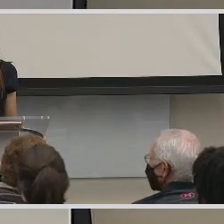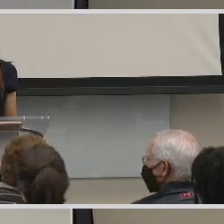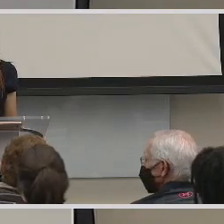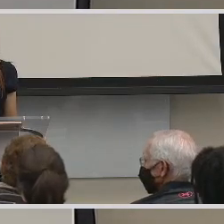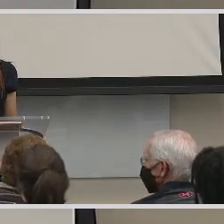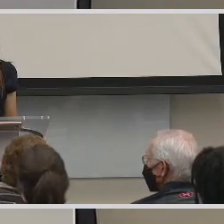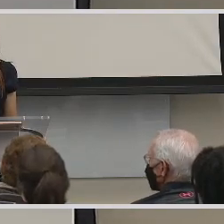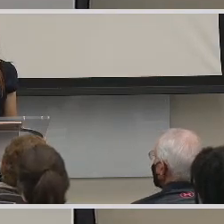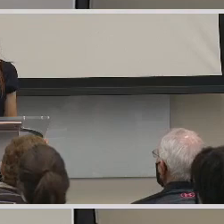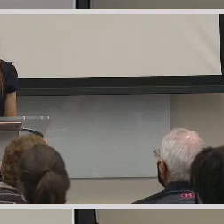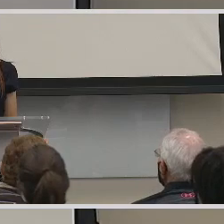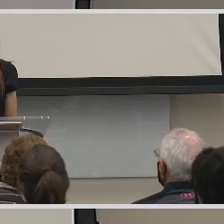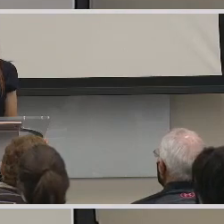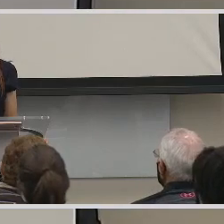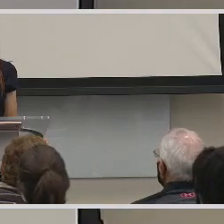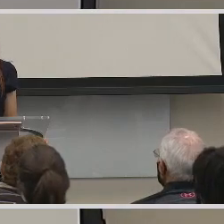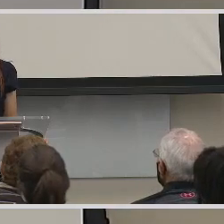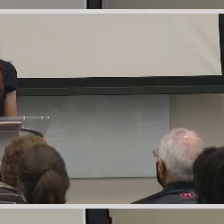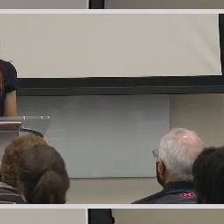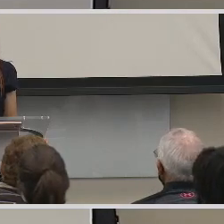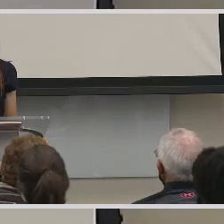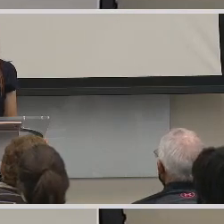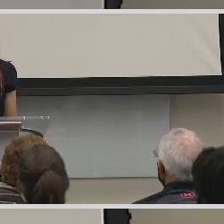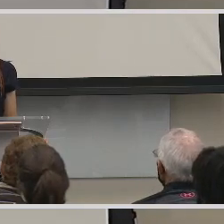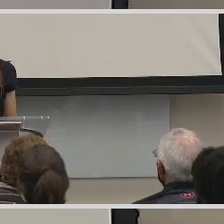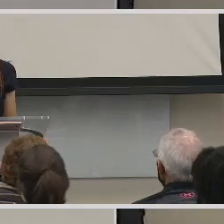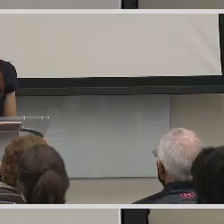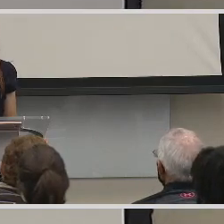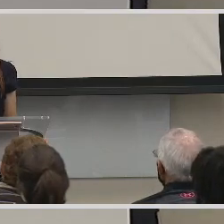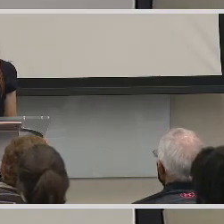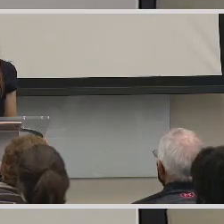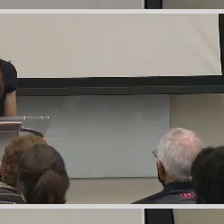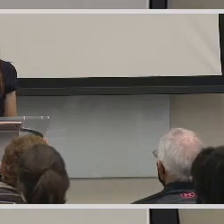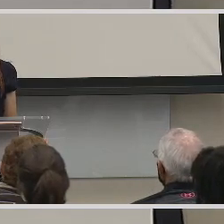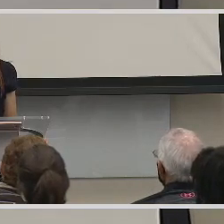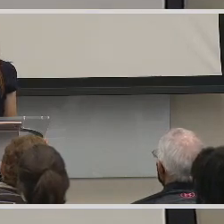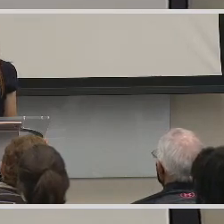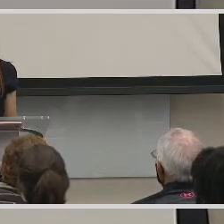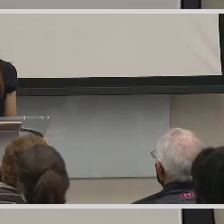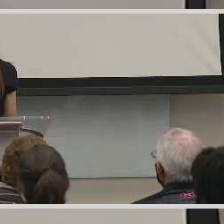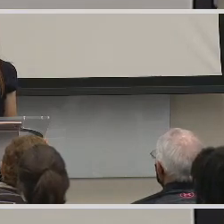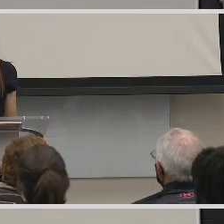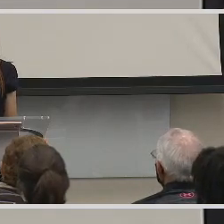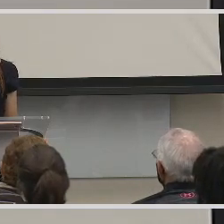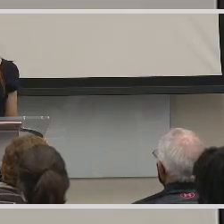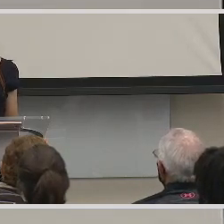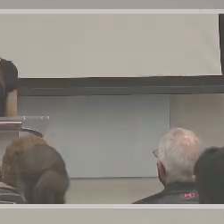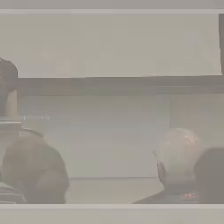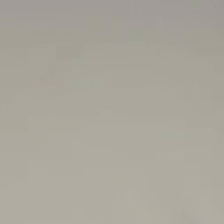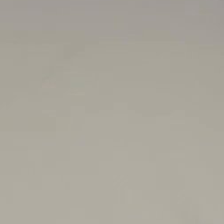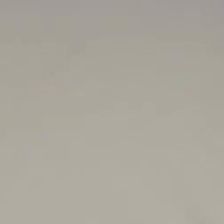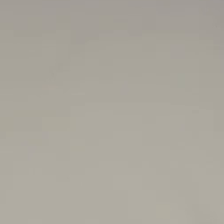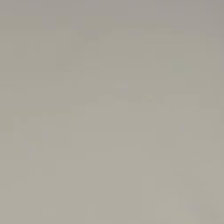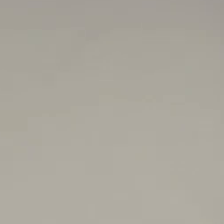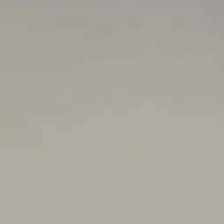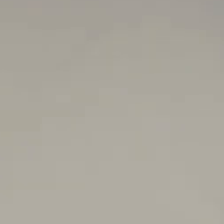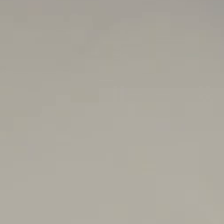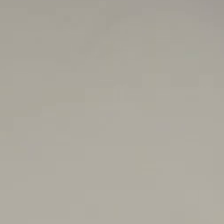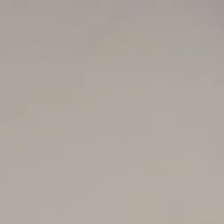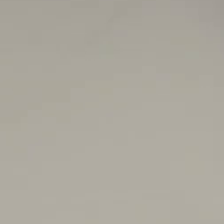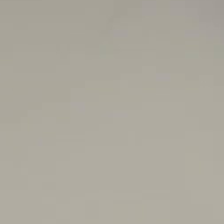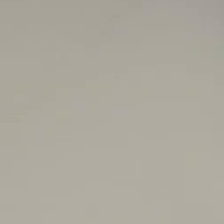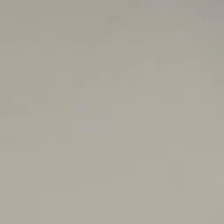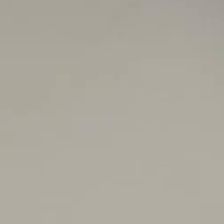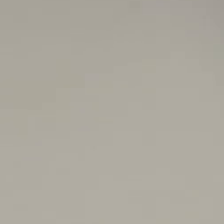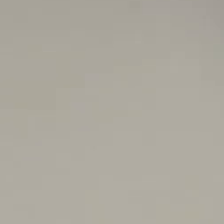That's what she keeps saying. And there's always fight every time I come home. We've already been fighting about